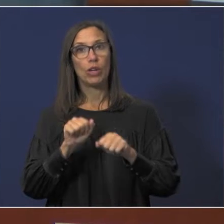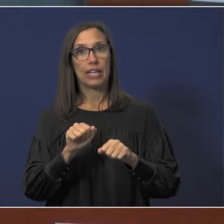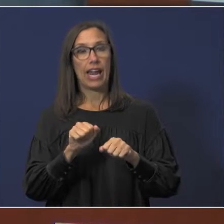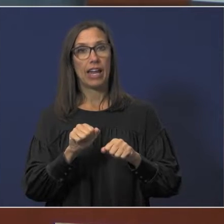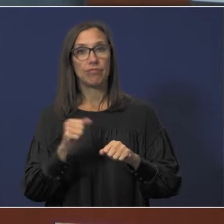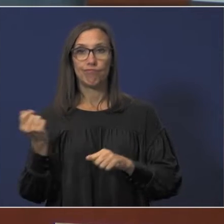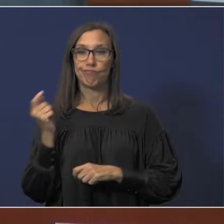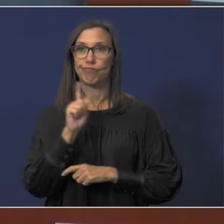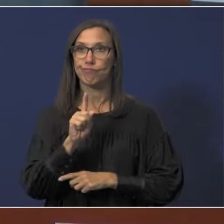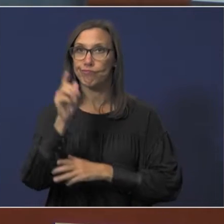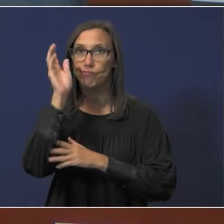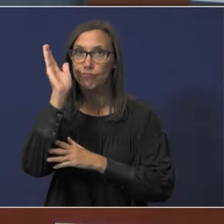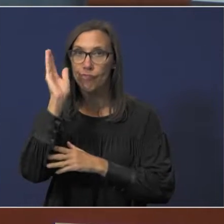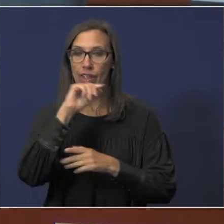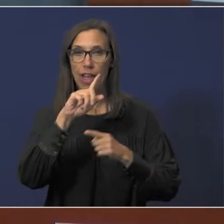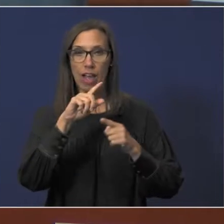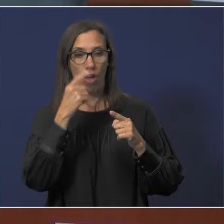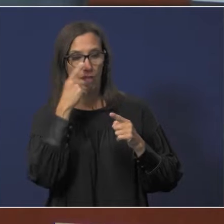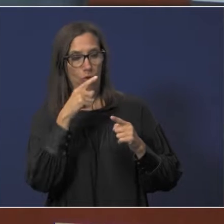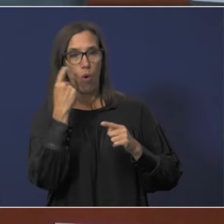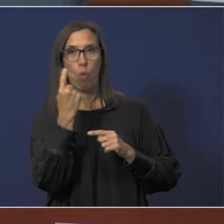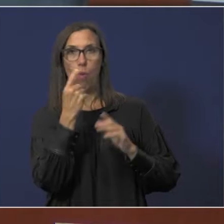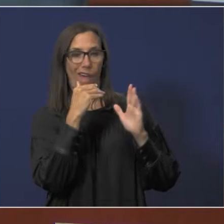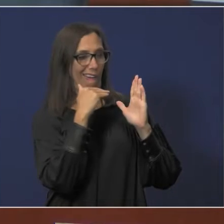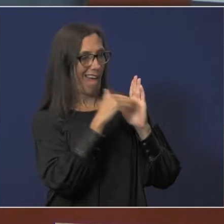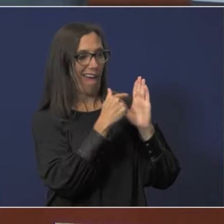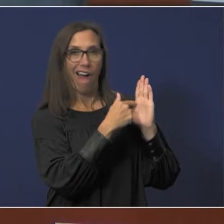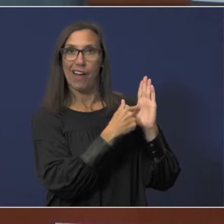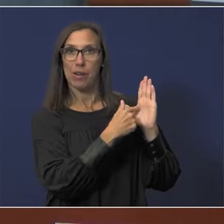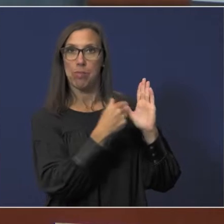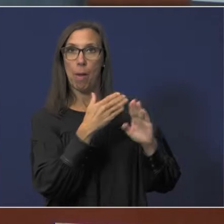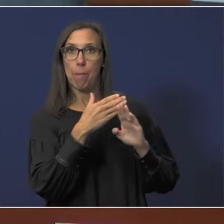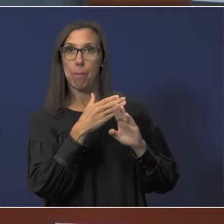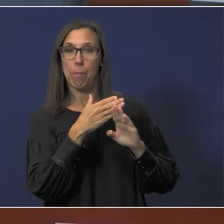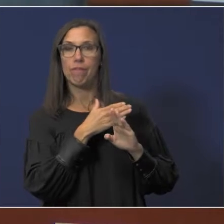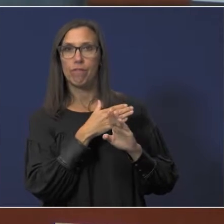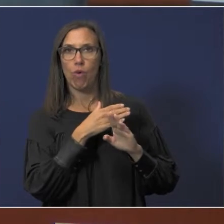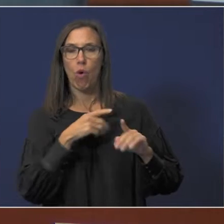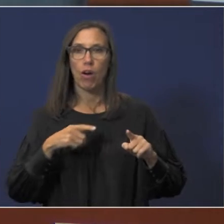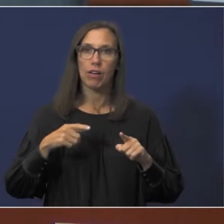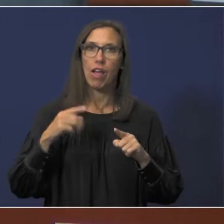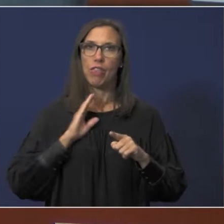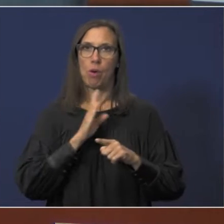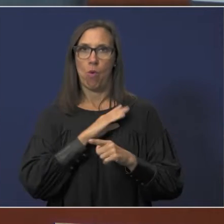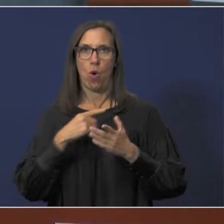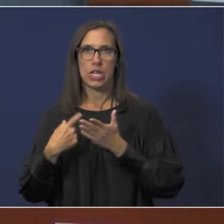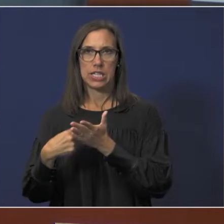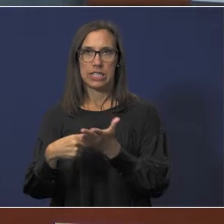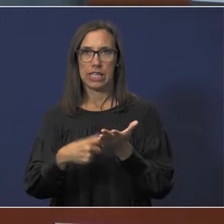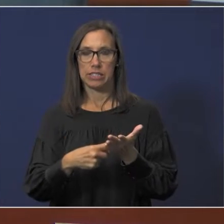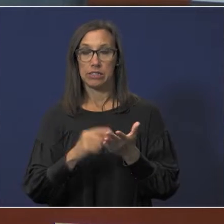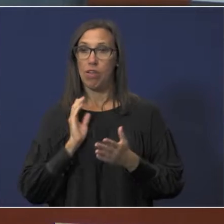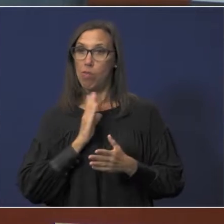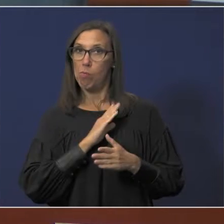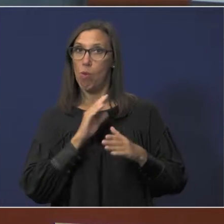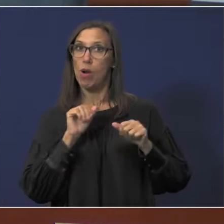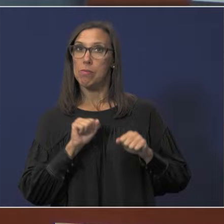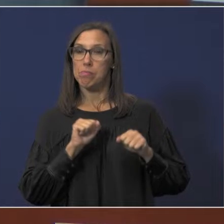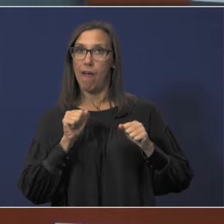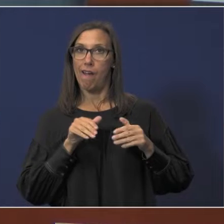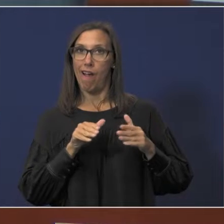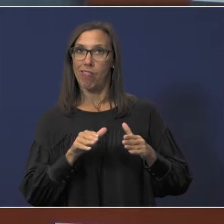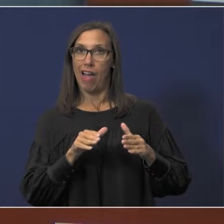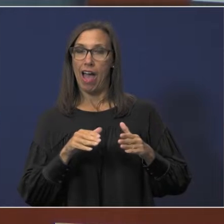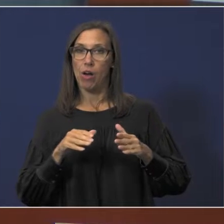comments on an agenda item during or before the board's consideration of the item. The board may allow public comment on